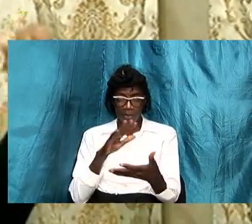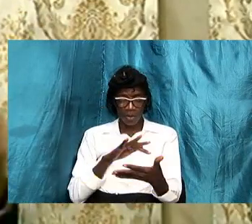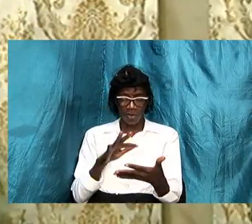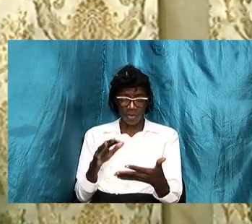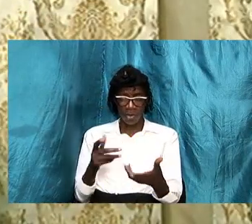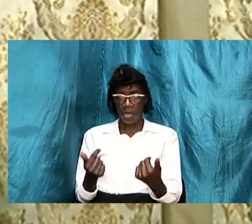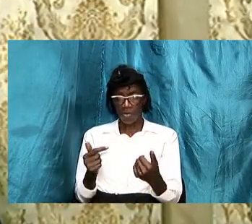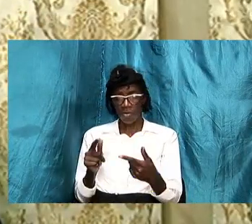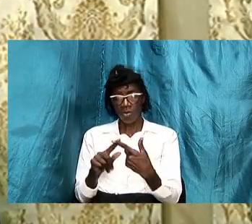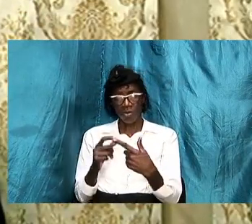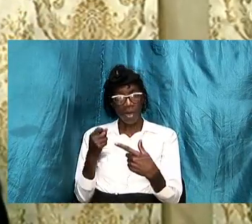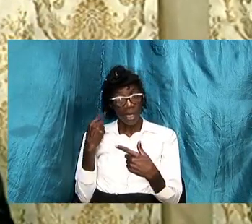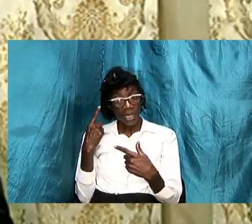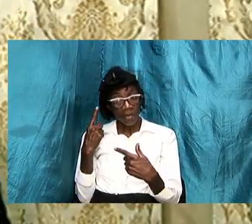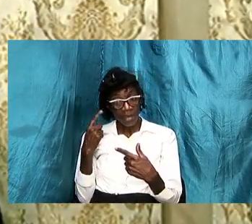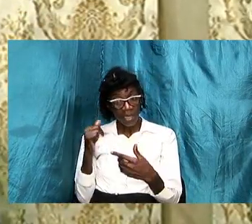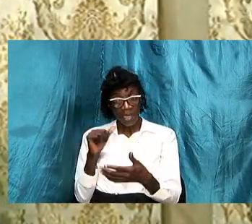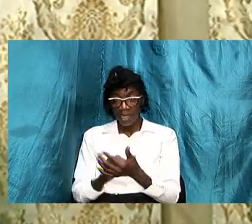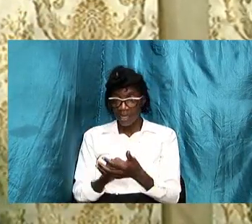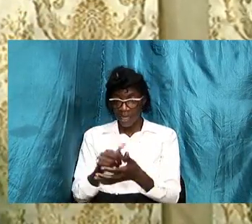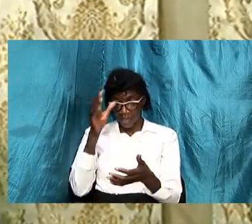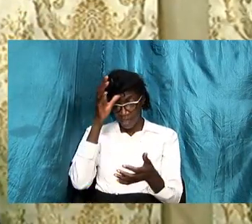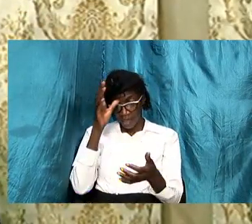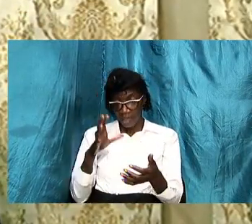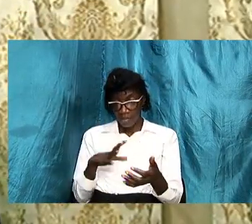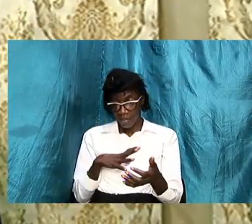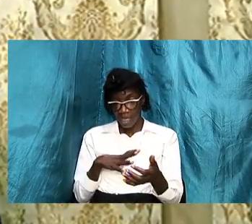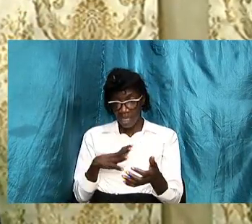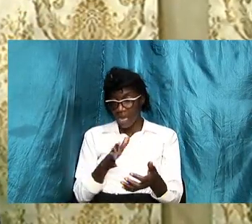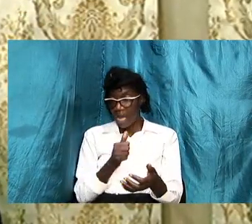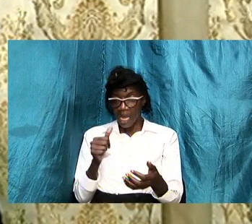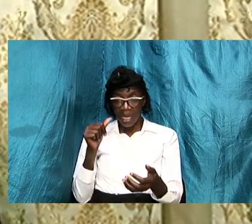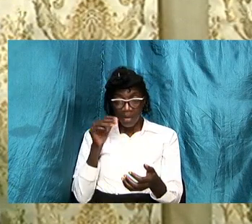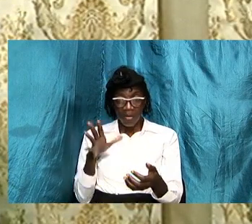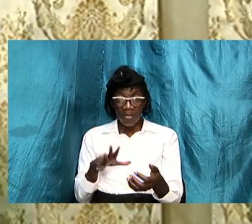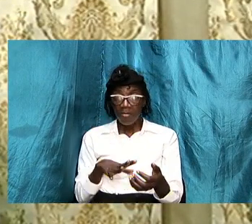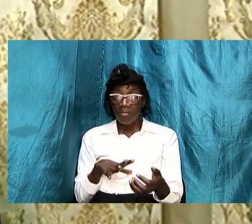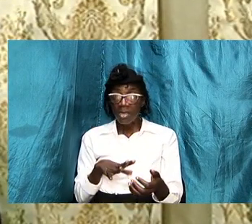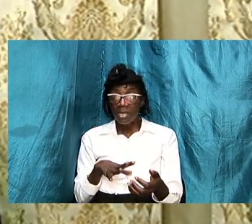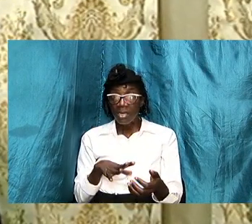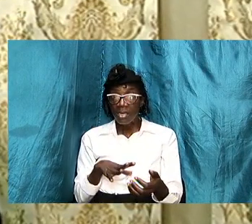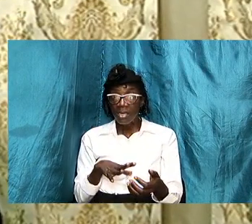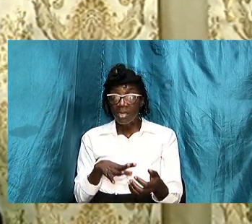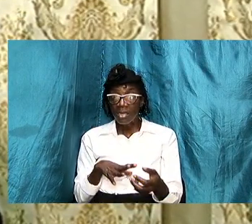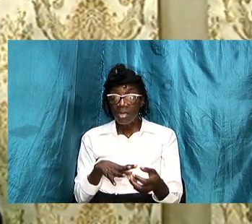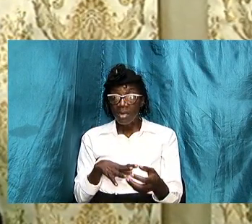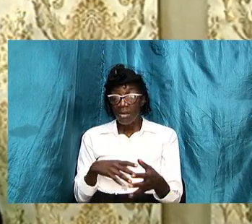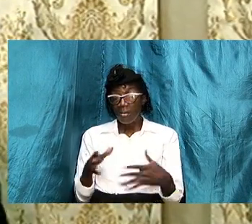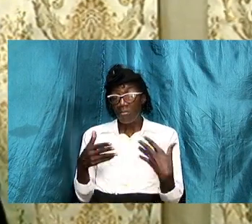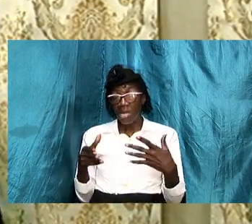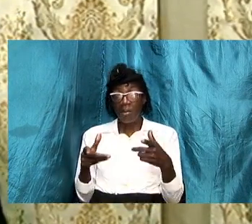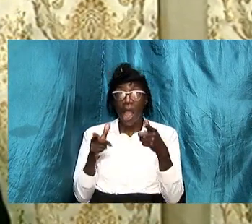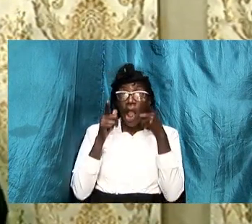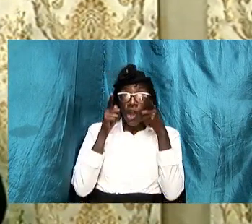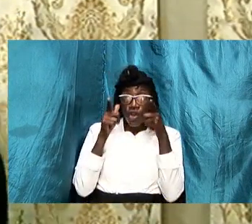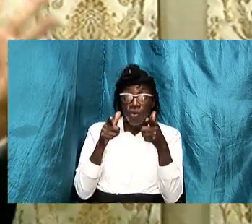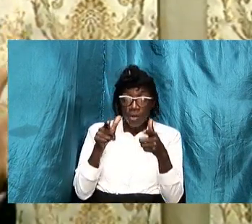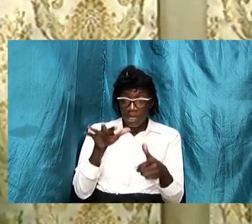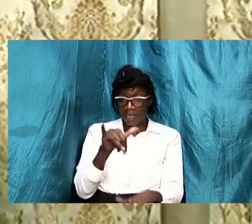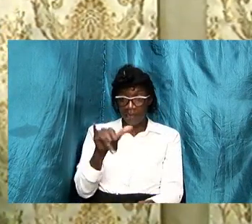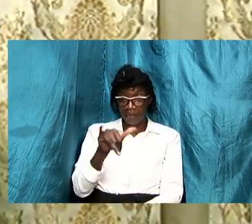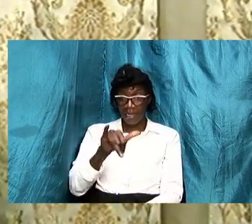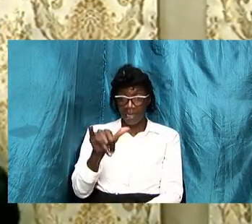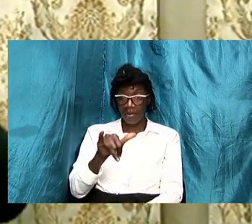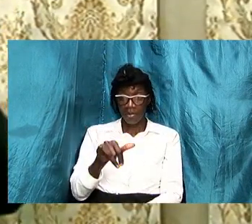understanding that a male and a female although they look alike in terms of in the